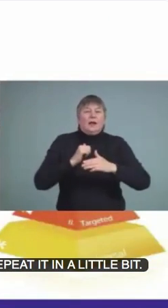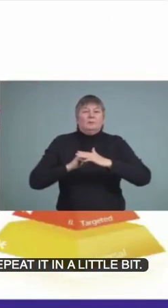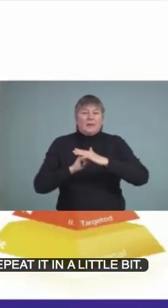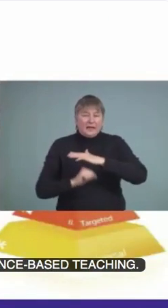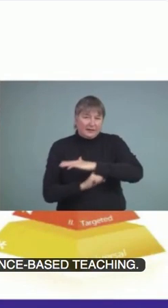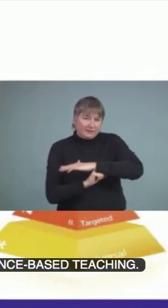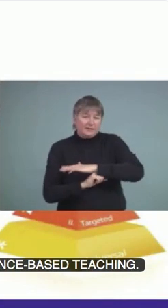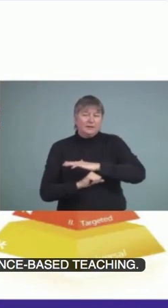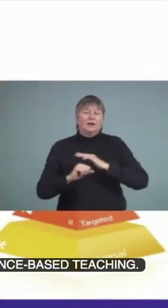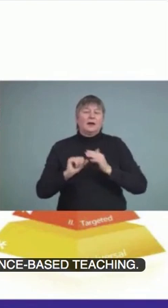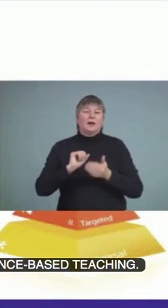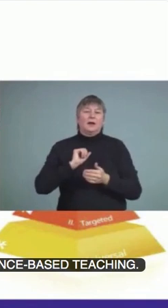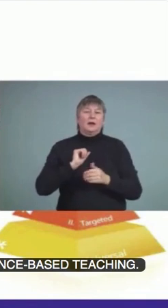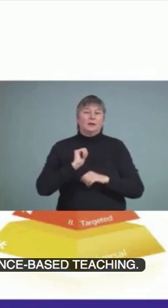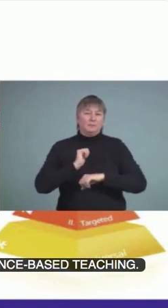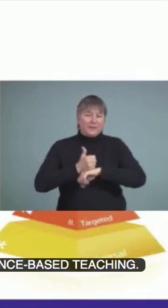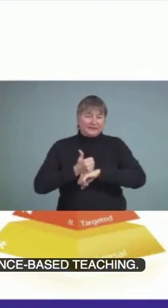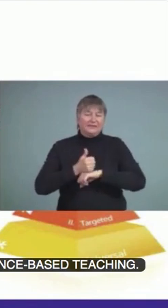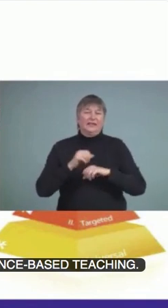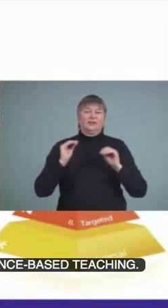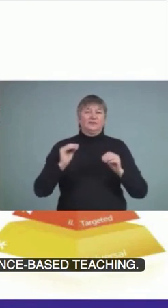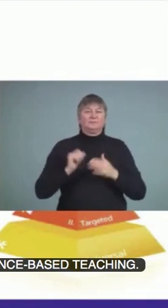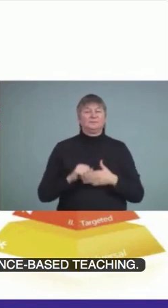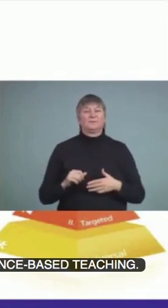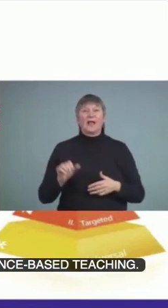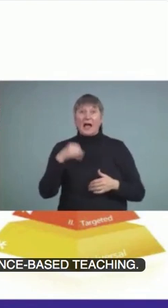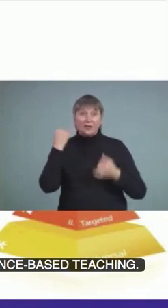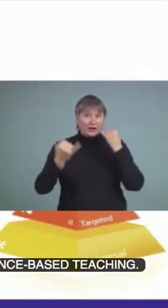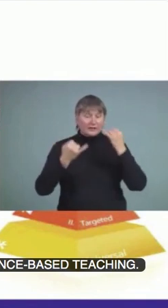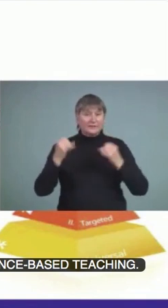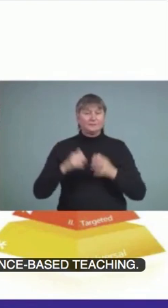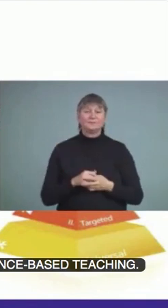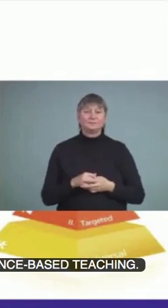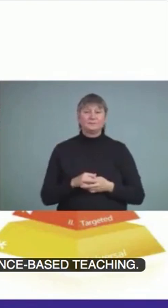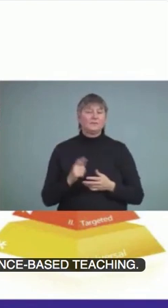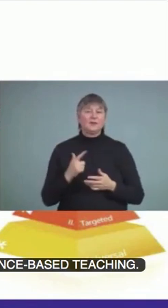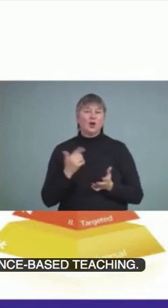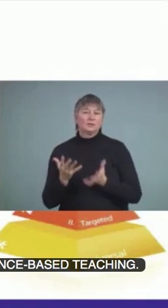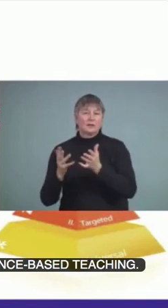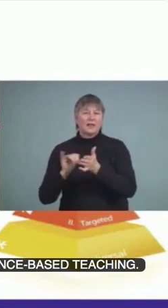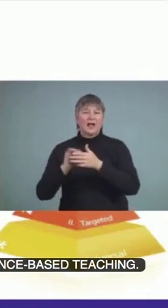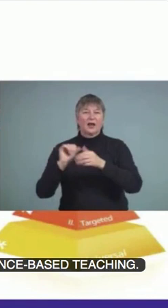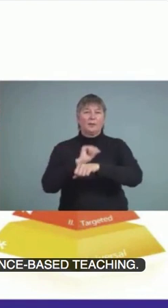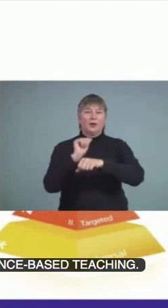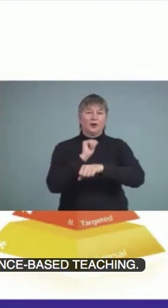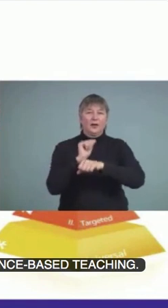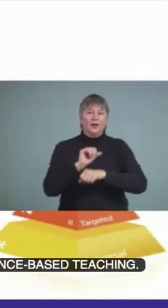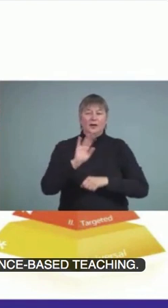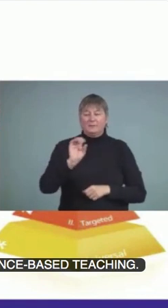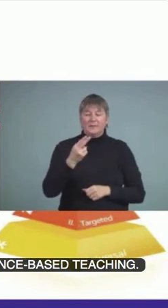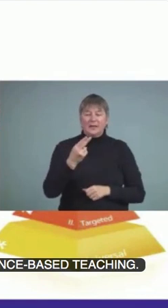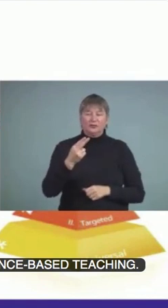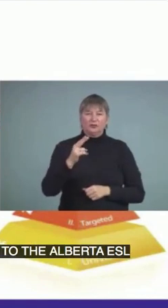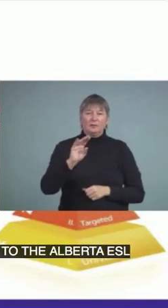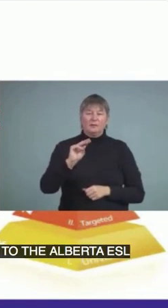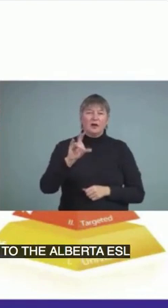Ideas for support continued. I like to give the links to the Alberta ESL benchmarks. They now have ICANN